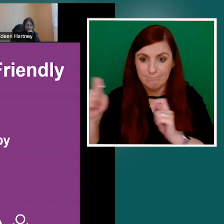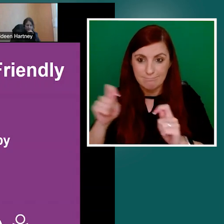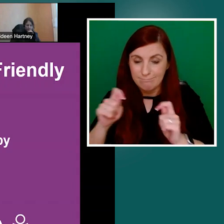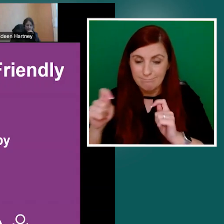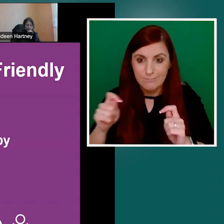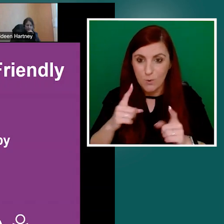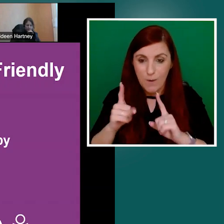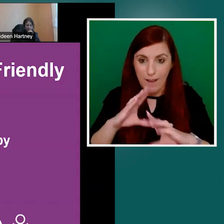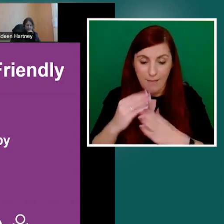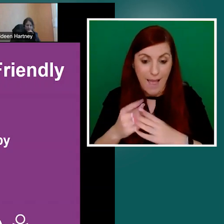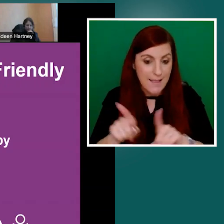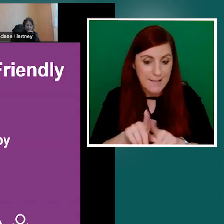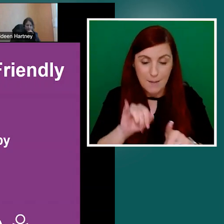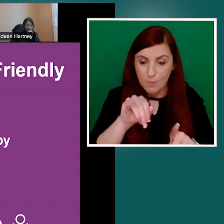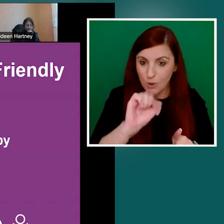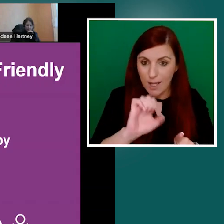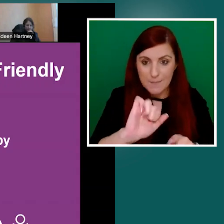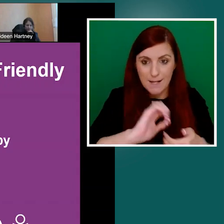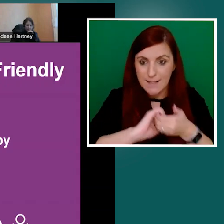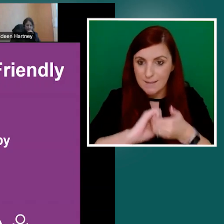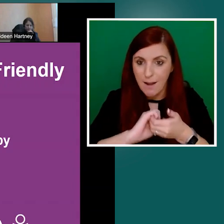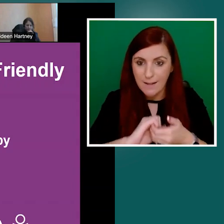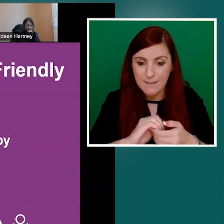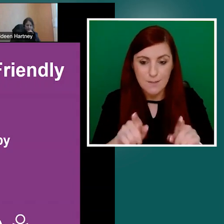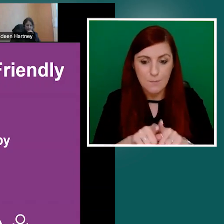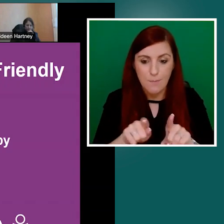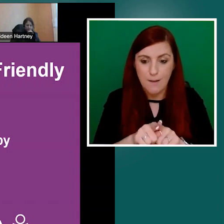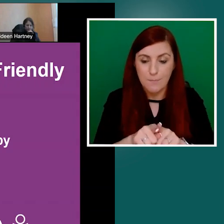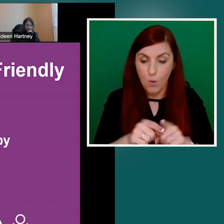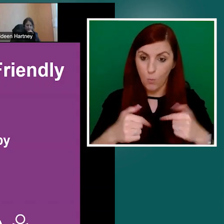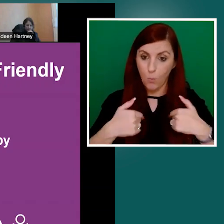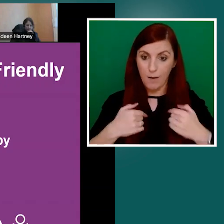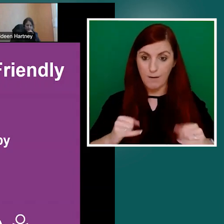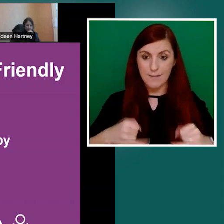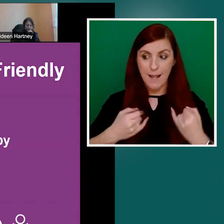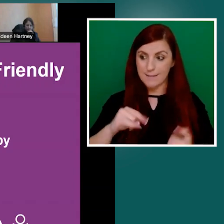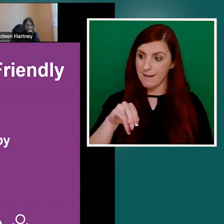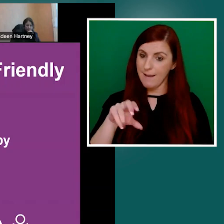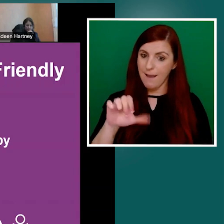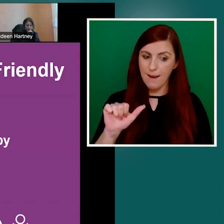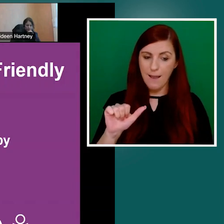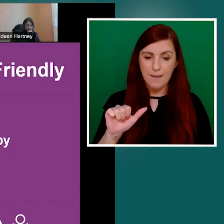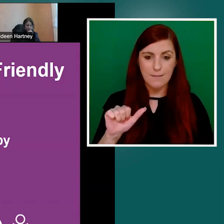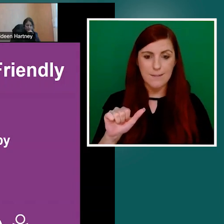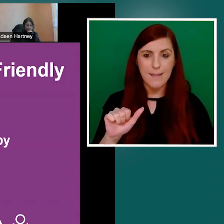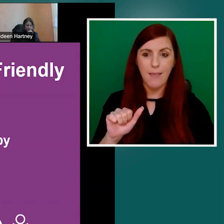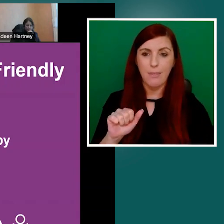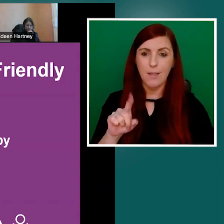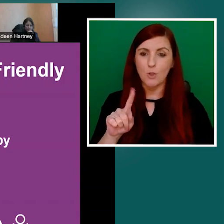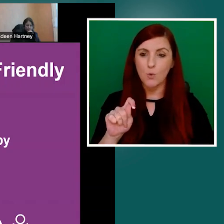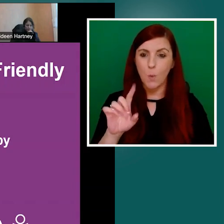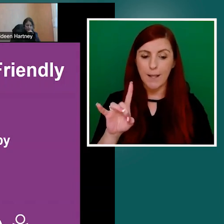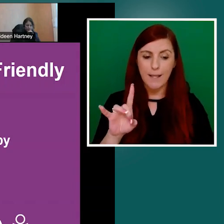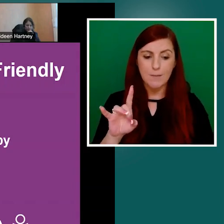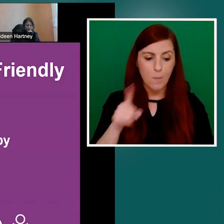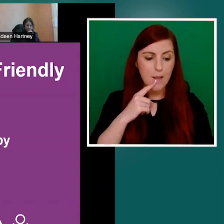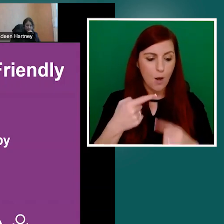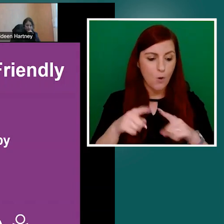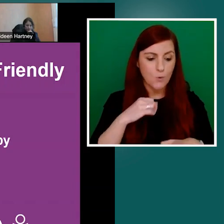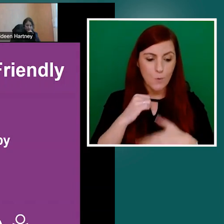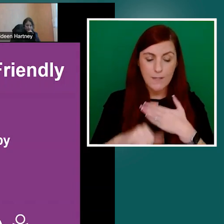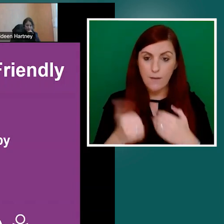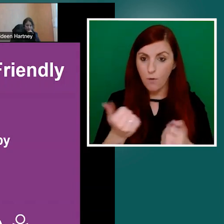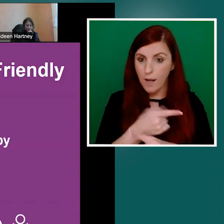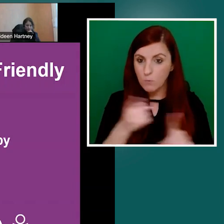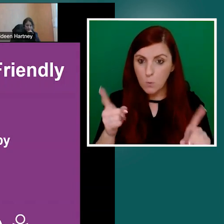delighted that this toolkit is out today. And for those of you who don't know, the previous version of this in 2019 did